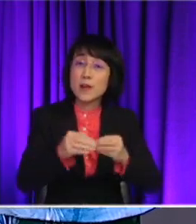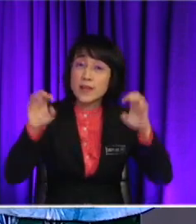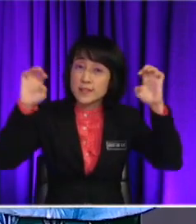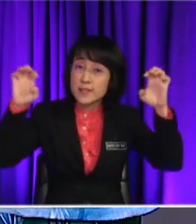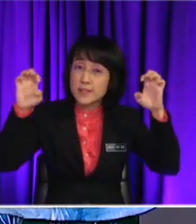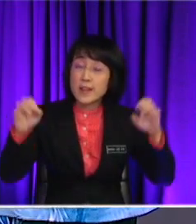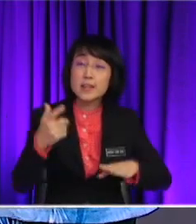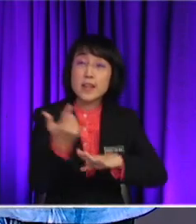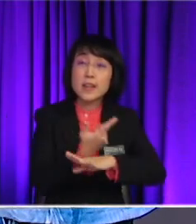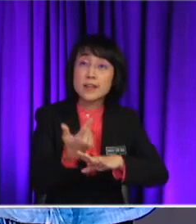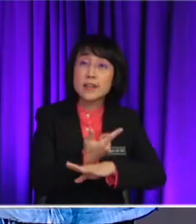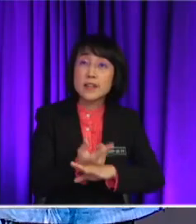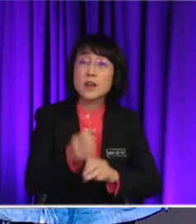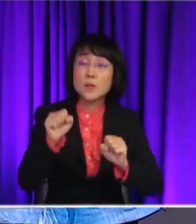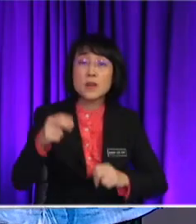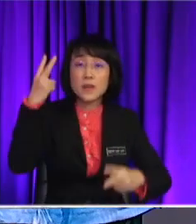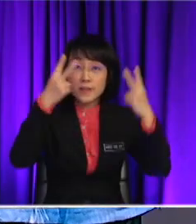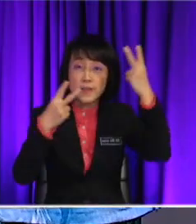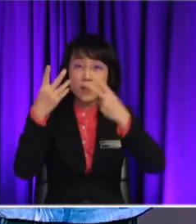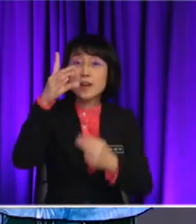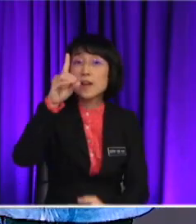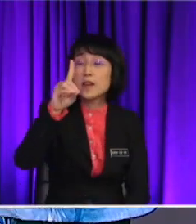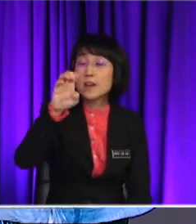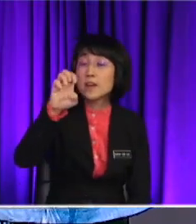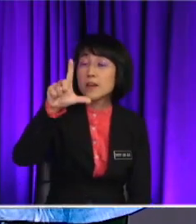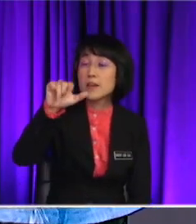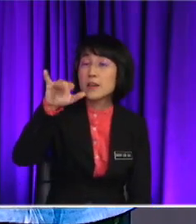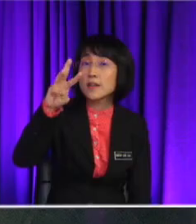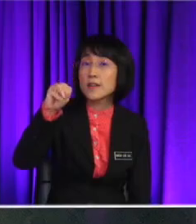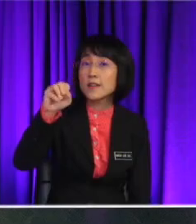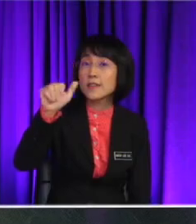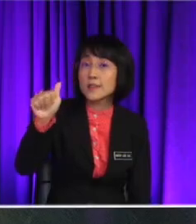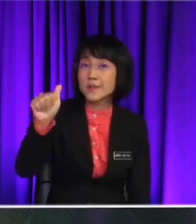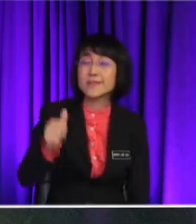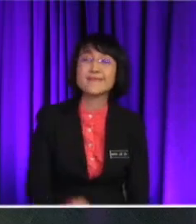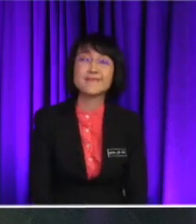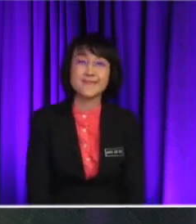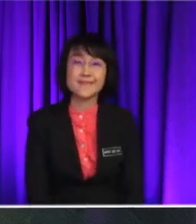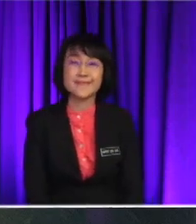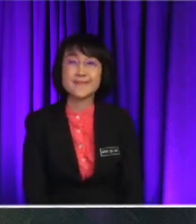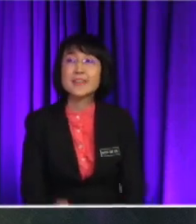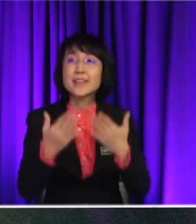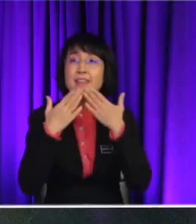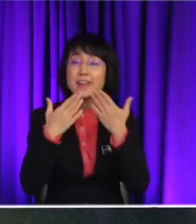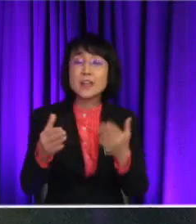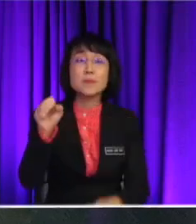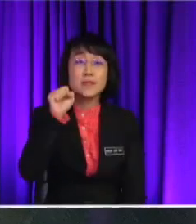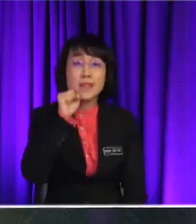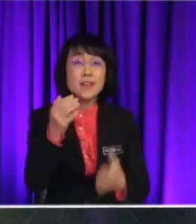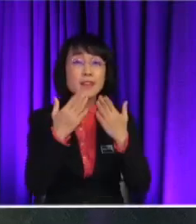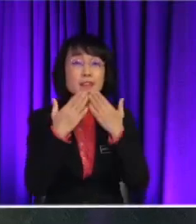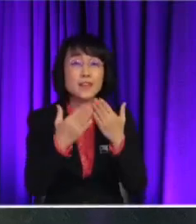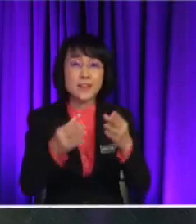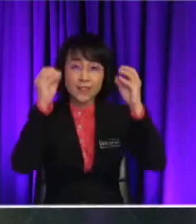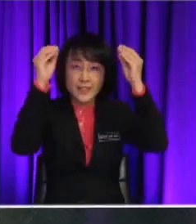visit the DELIMA portal. All right. Yeah, we have that. Thank you once again, Ms. Sim, for our lesson for today. thank you to Ms. Cathy, has our sign language